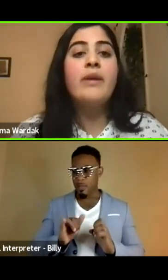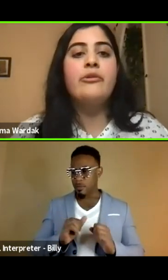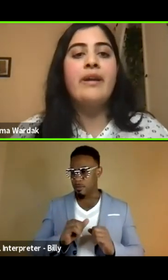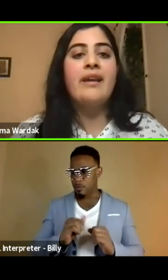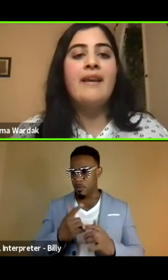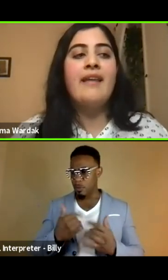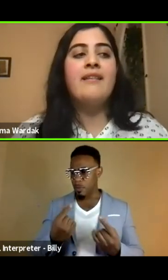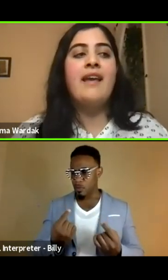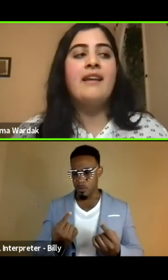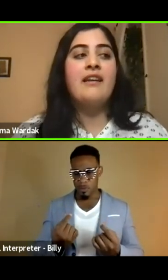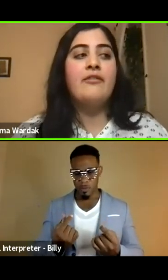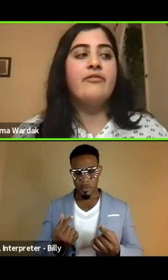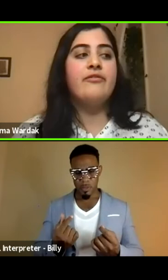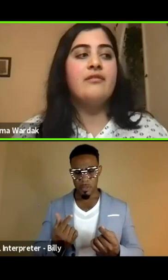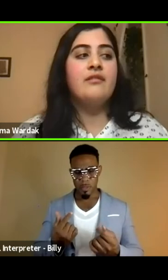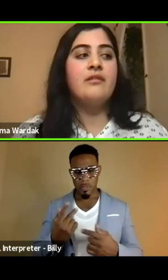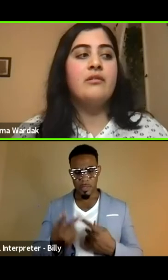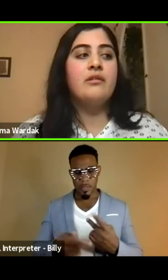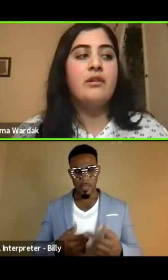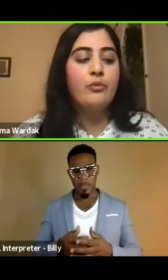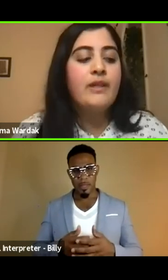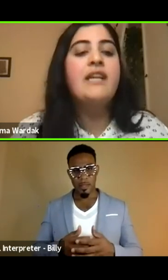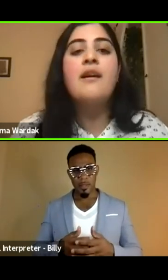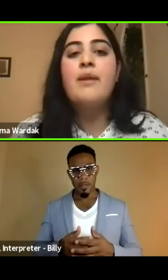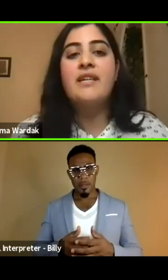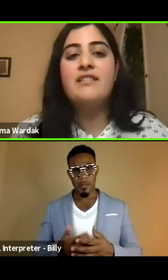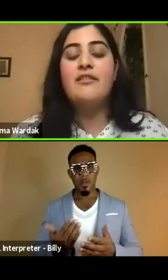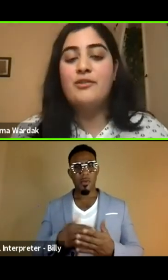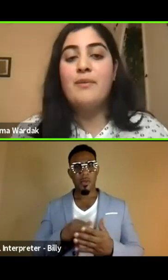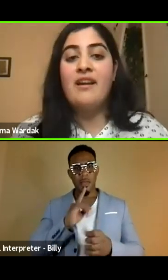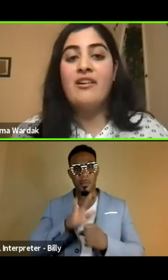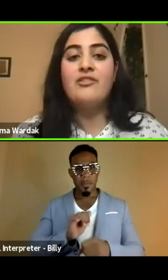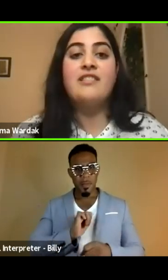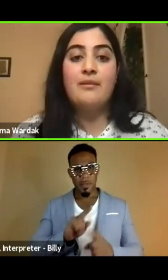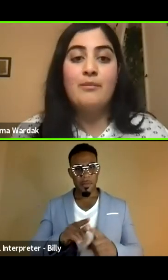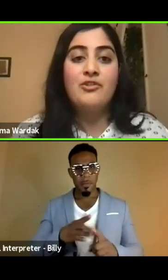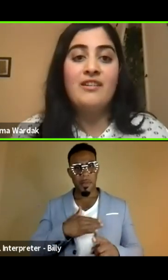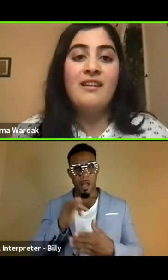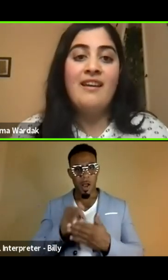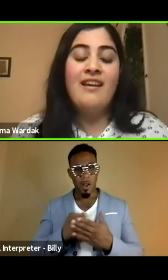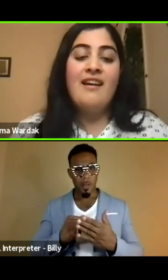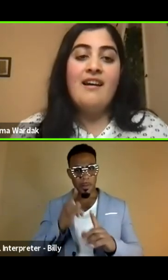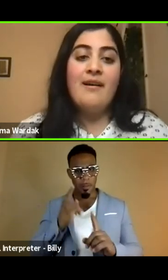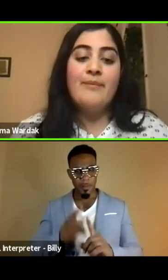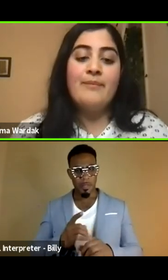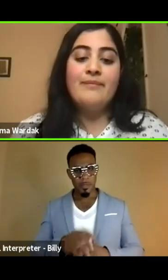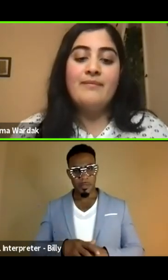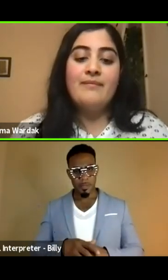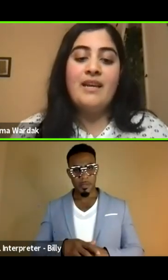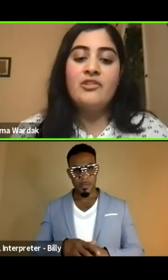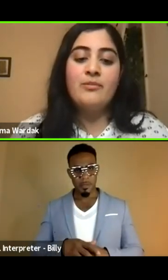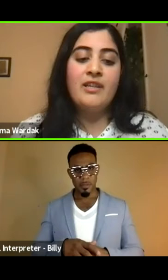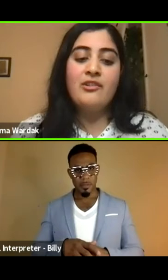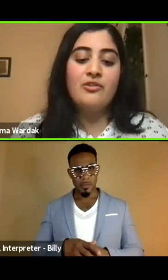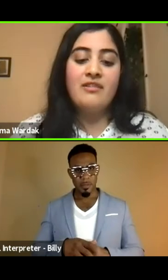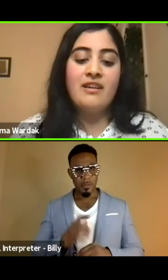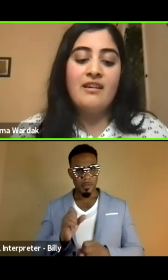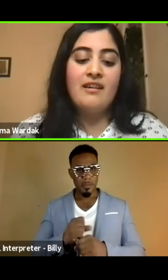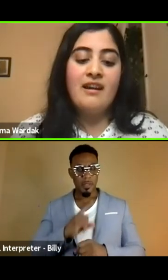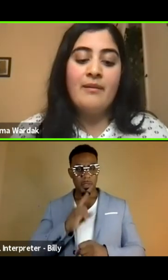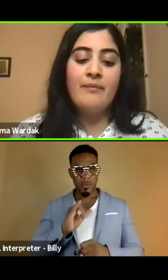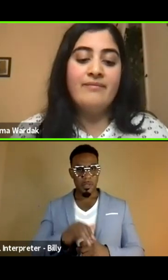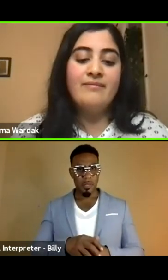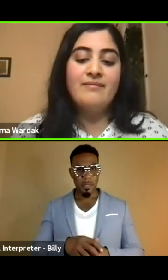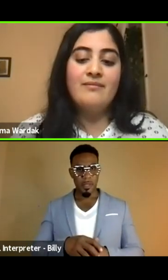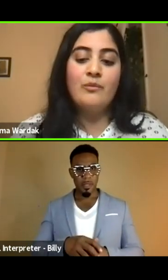what am I doing? And, and kind of recommit myself to my artistic mission. Um, and just making sure